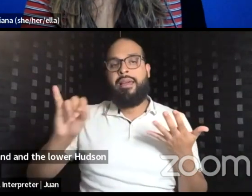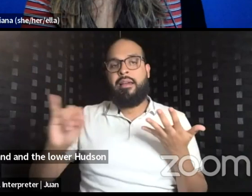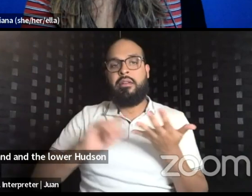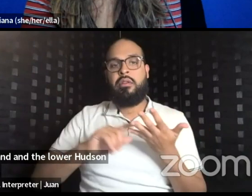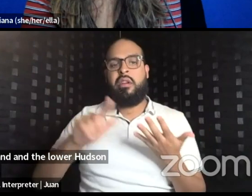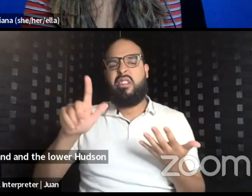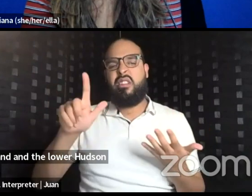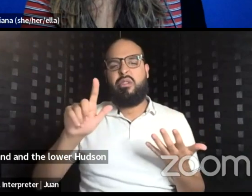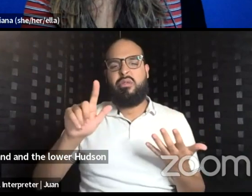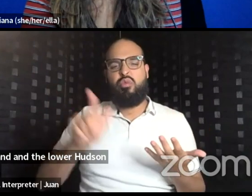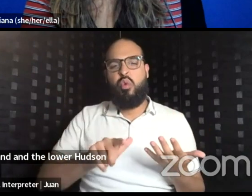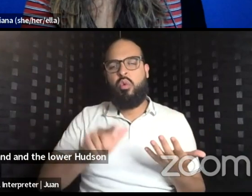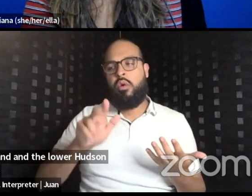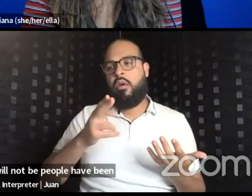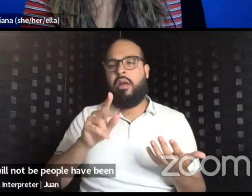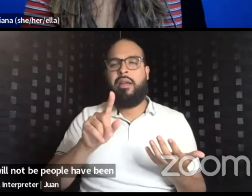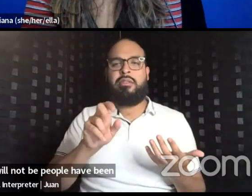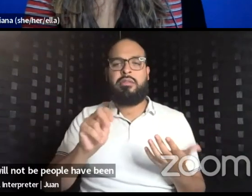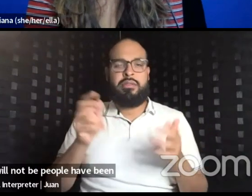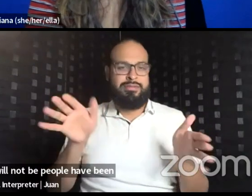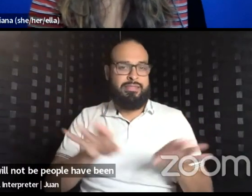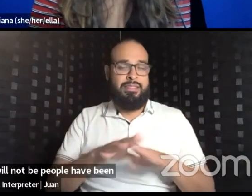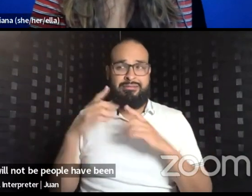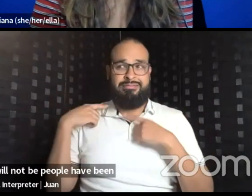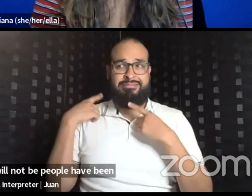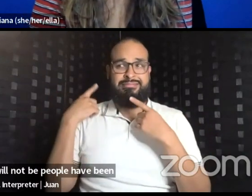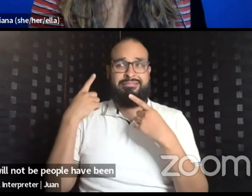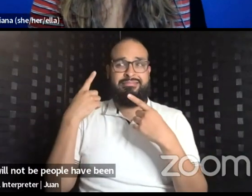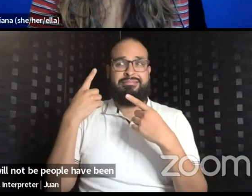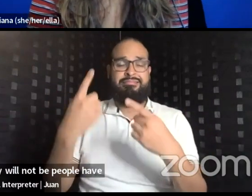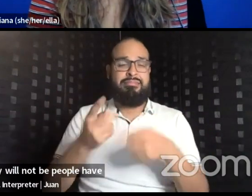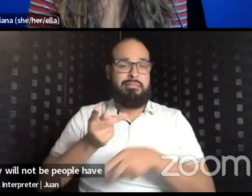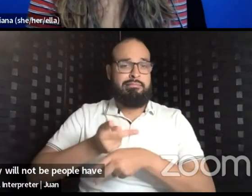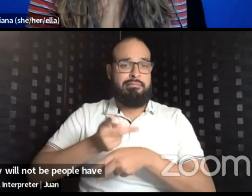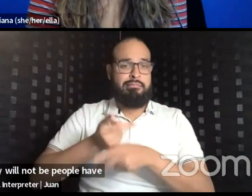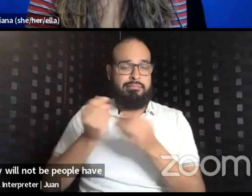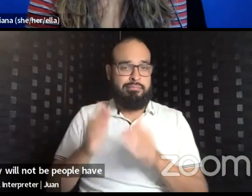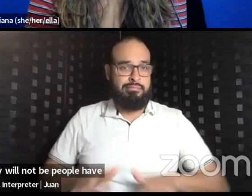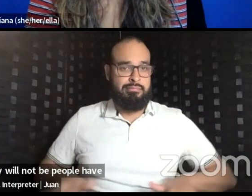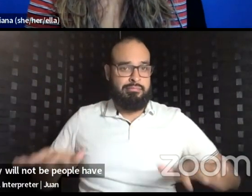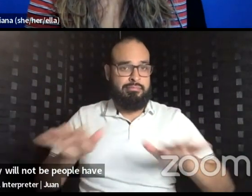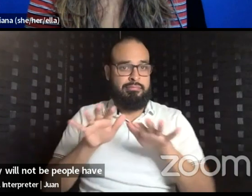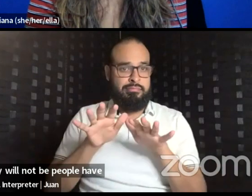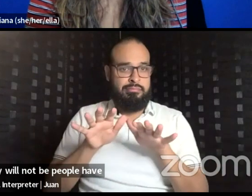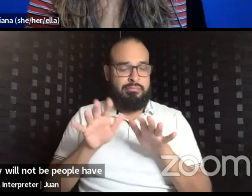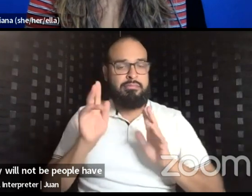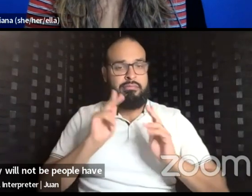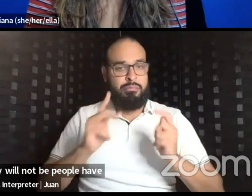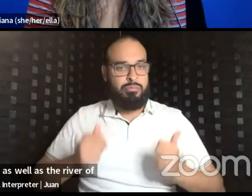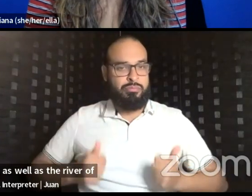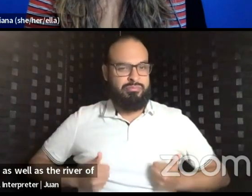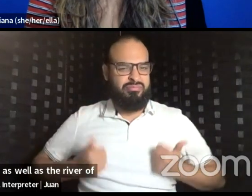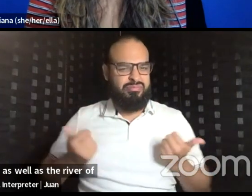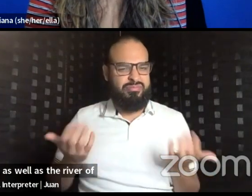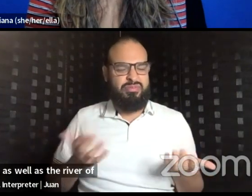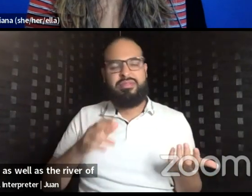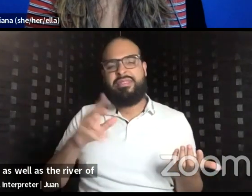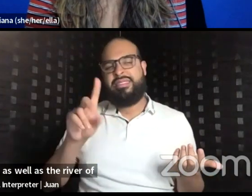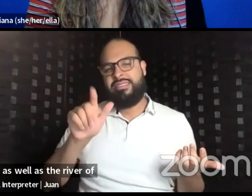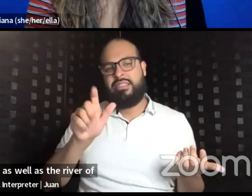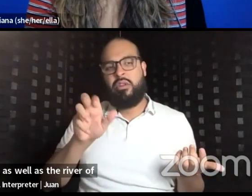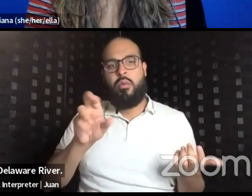10,000 years, the Lenape people have been stewards of these lands, as well as the River of Human Beings or the Delaware River. Over the past